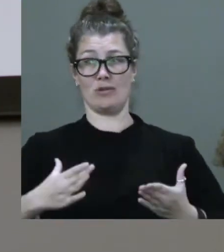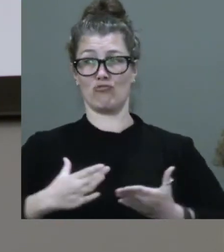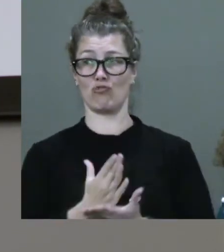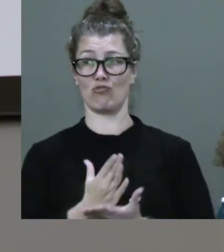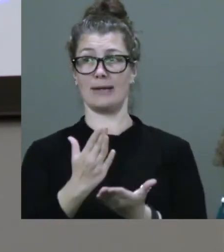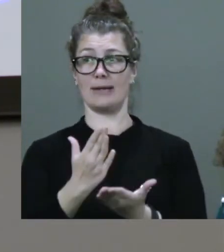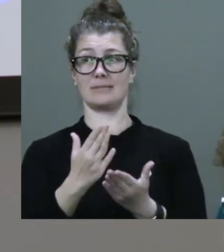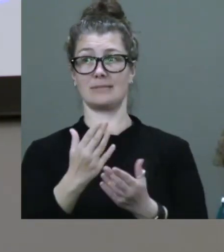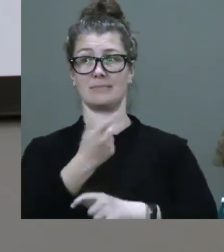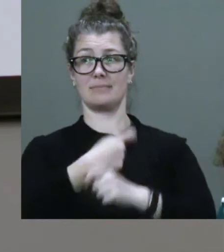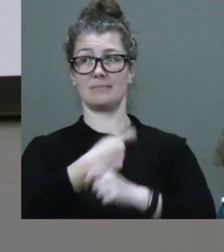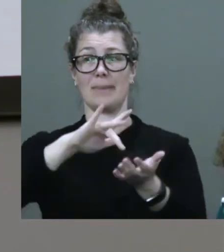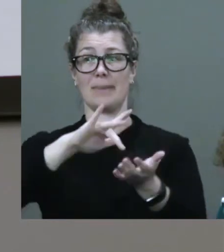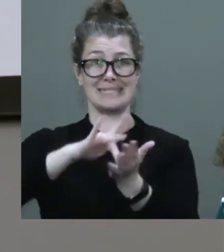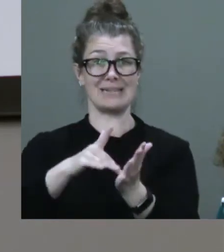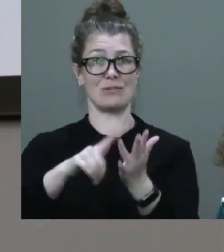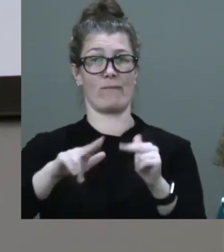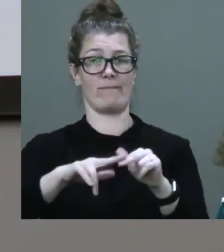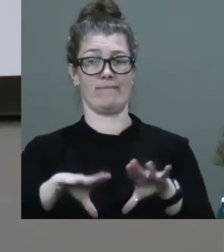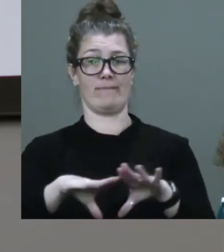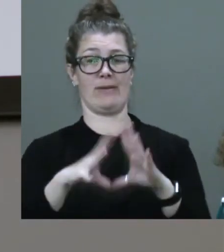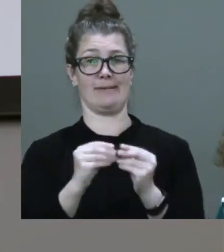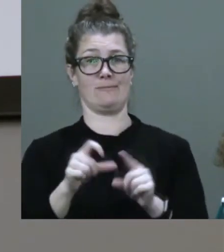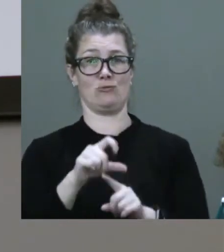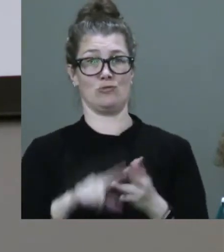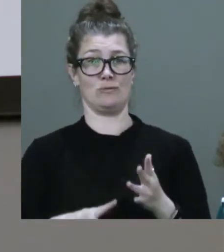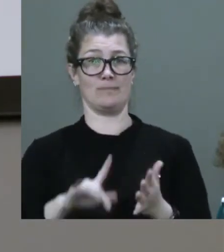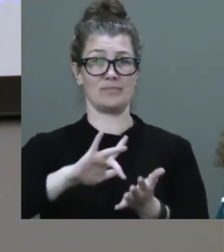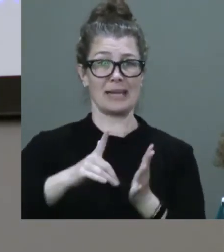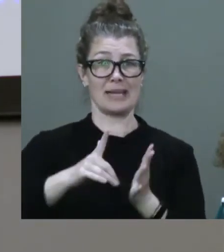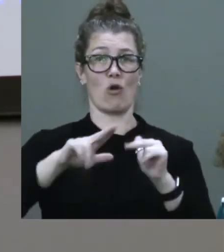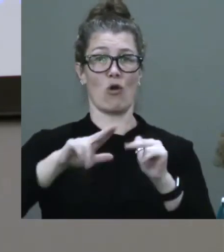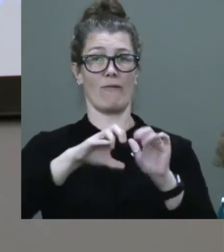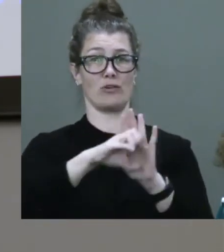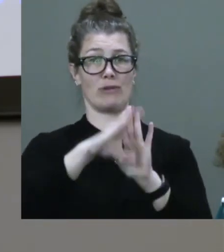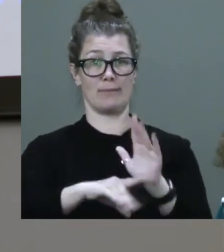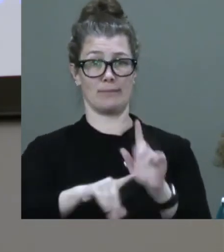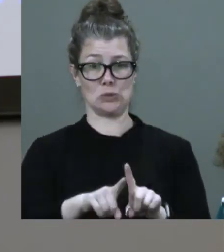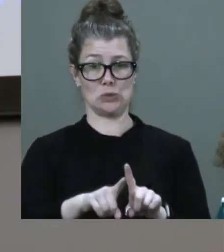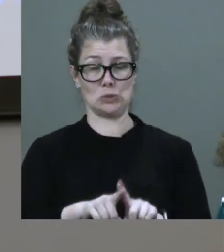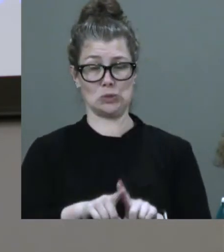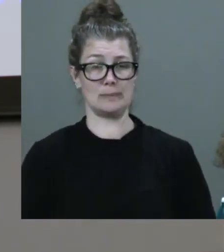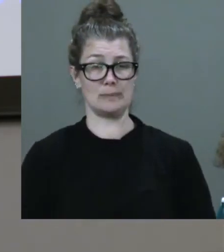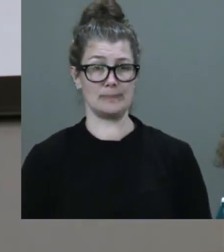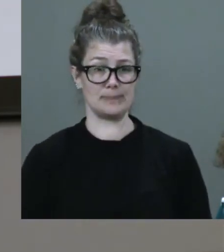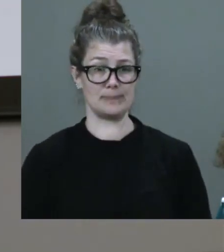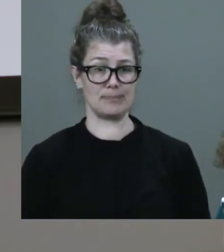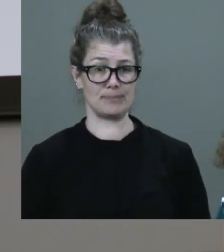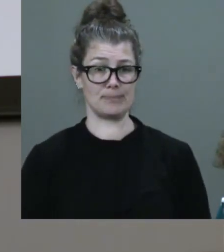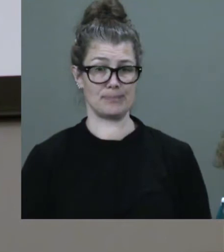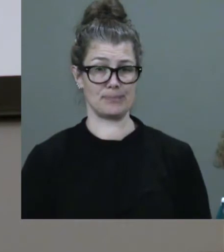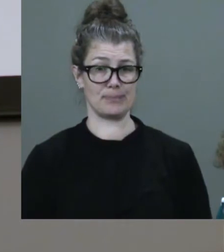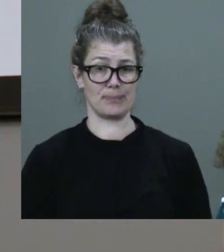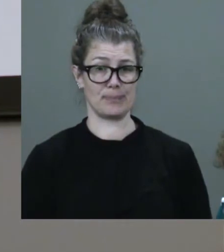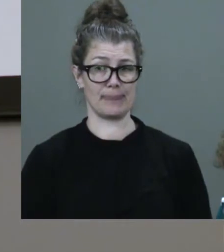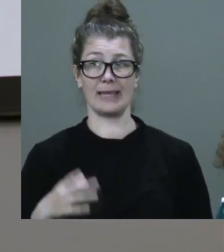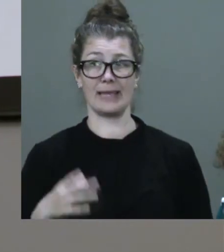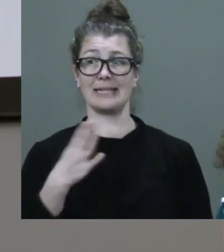of everything we do. And the centre of the curriculums. But also it's really clear that we need to be